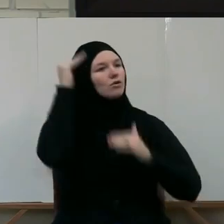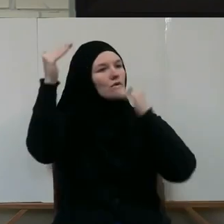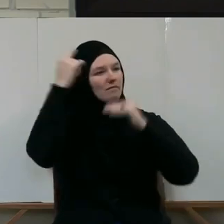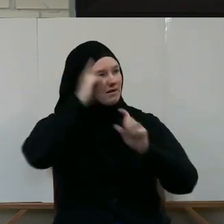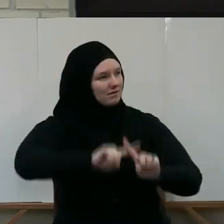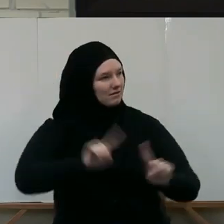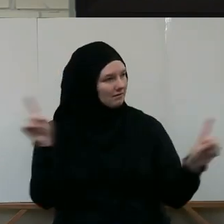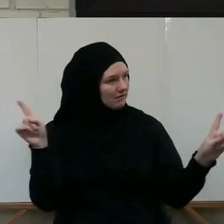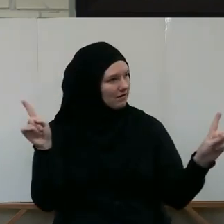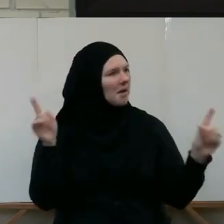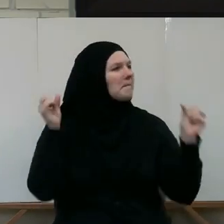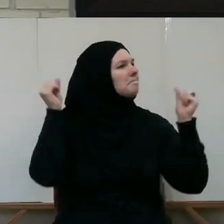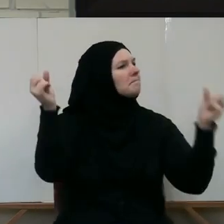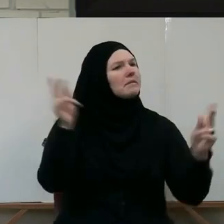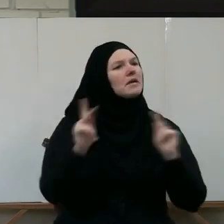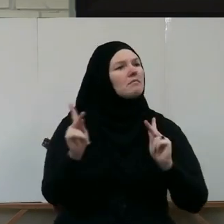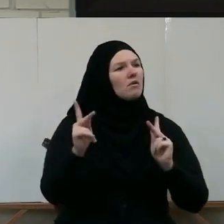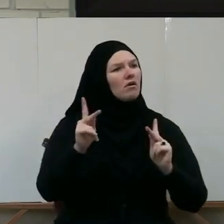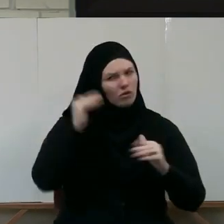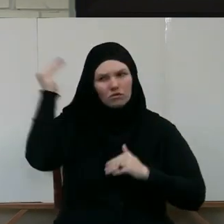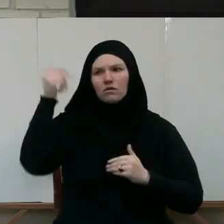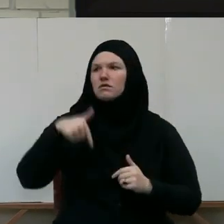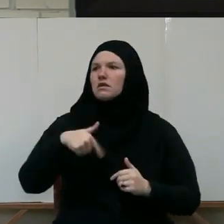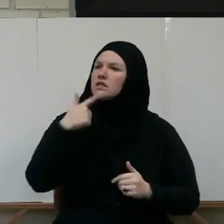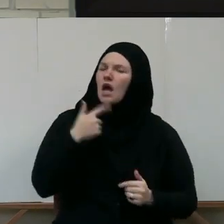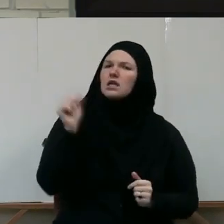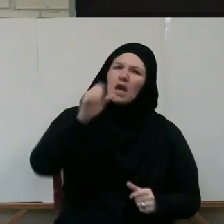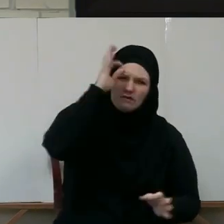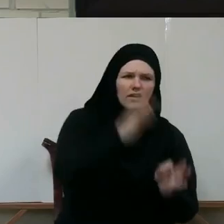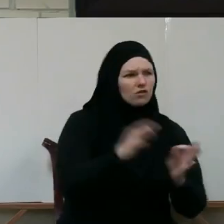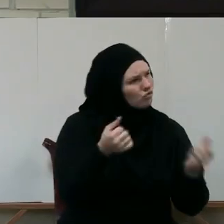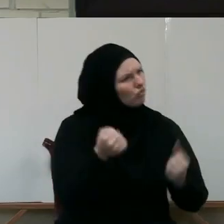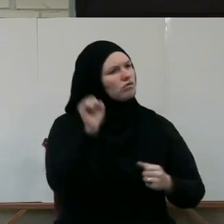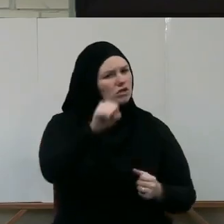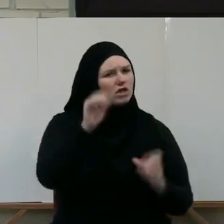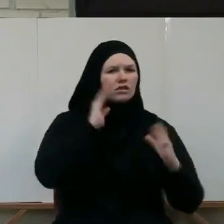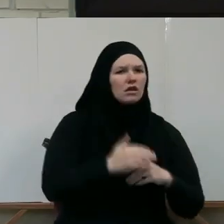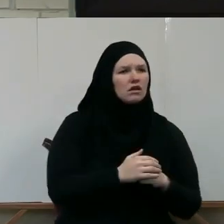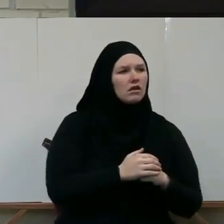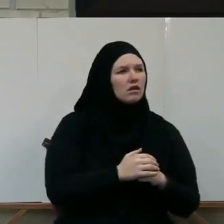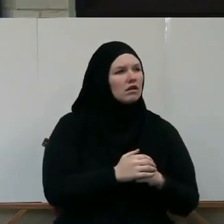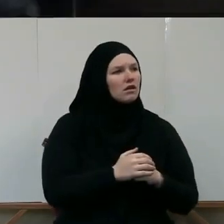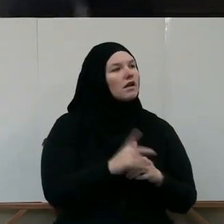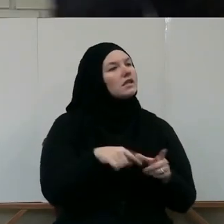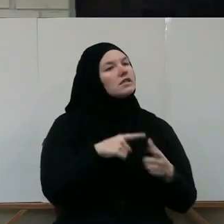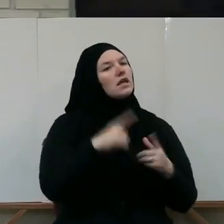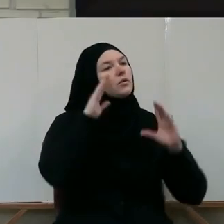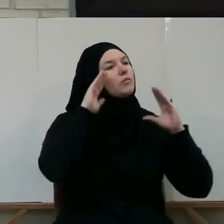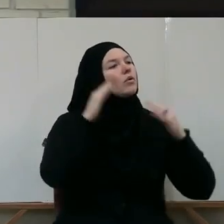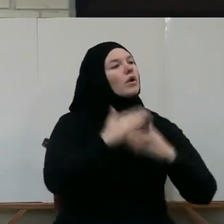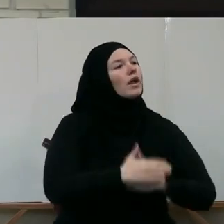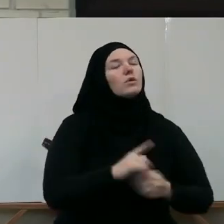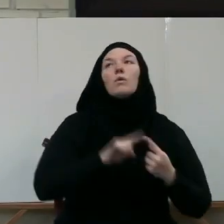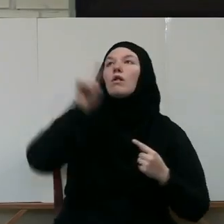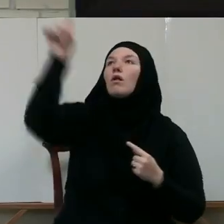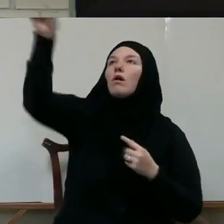know They are committed They are praying They are seemingly pious And they tell them Pray to Allah To guide me